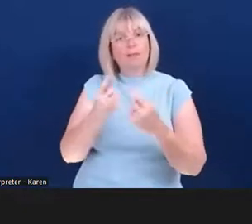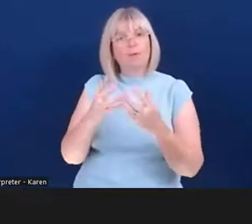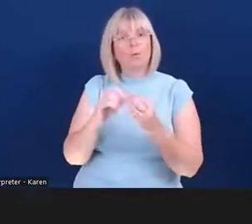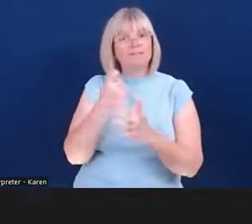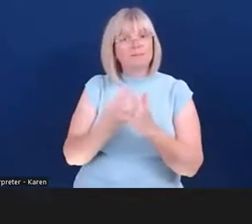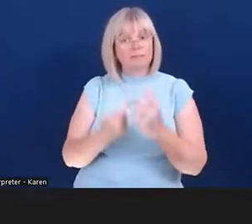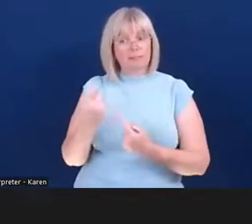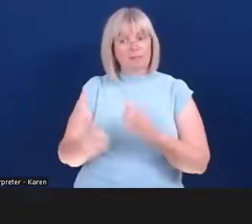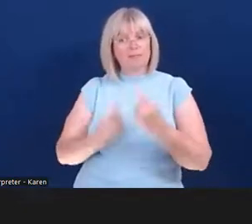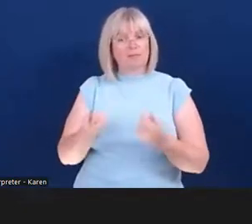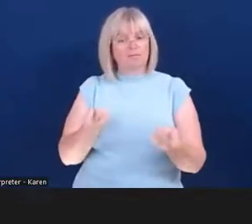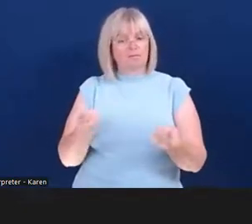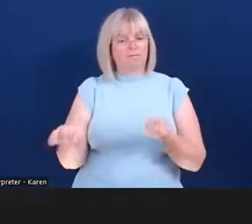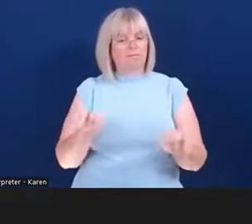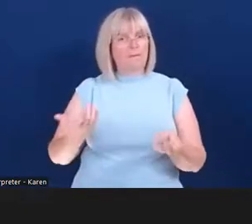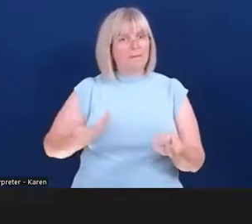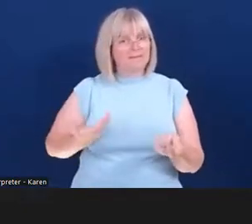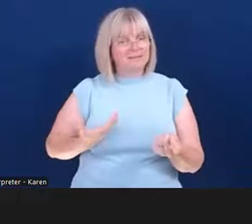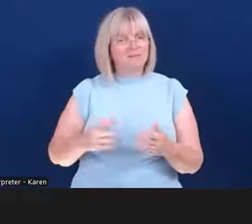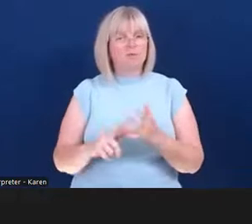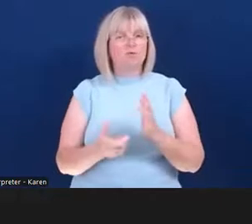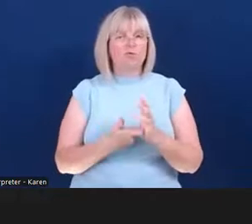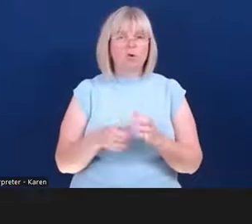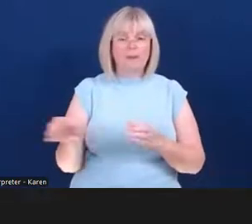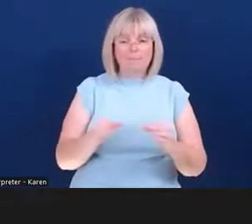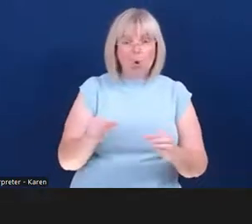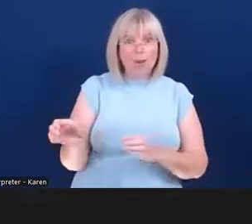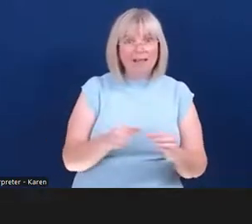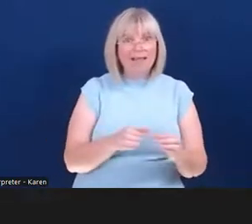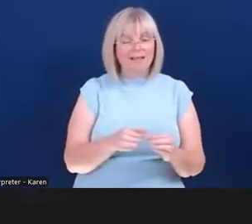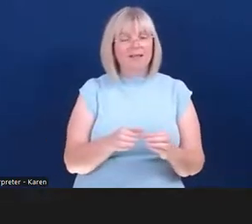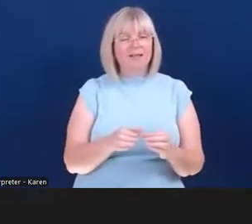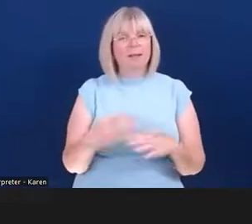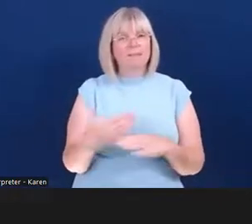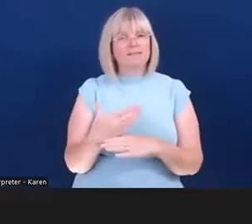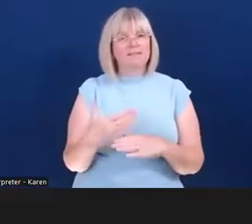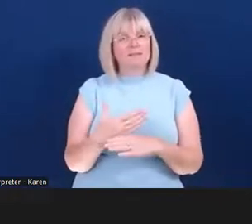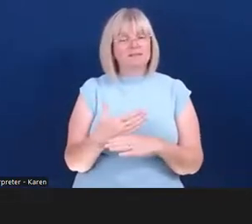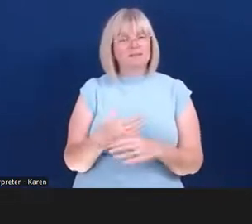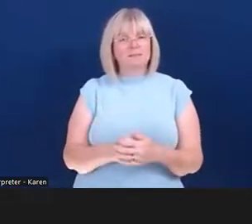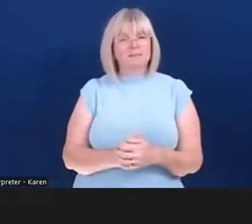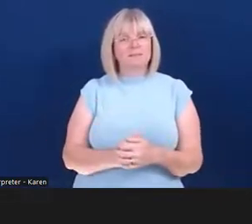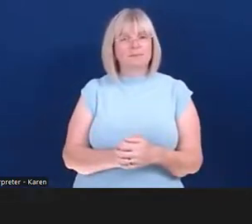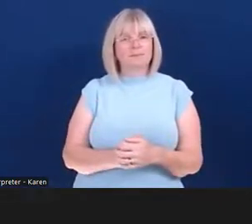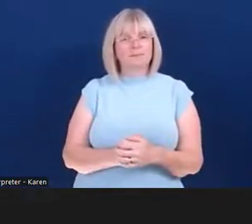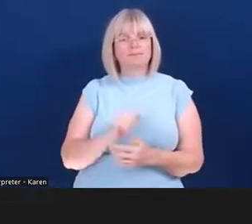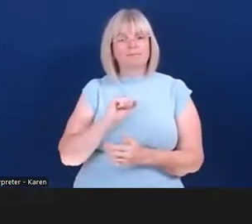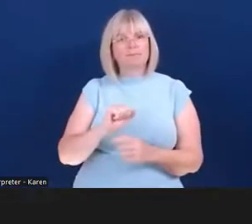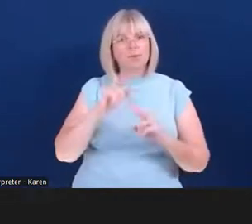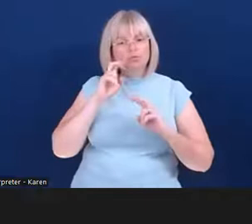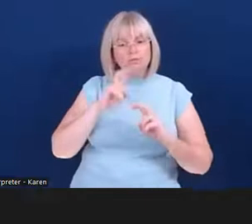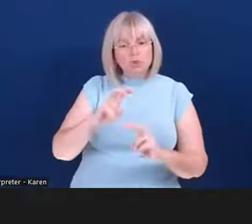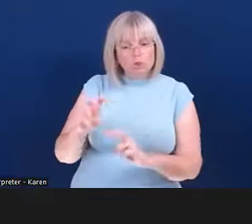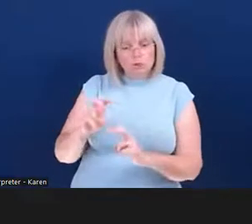small business owners and employees within small businesses. The research culminated in a report called